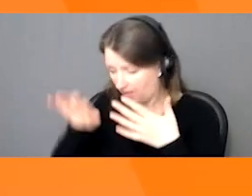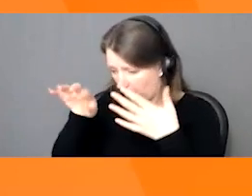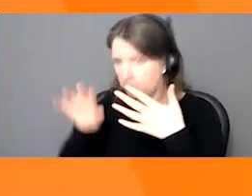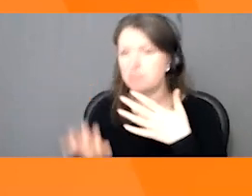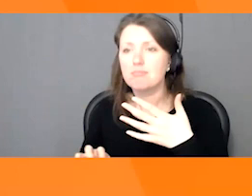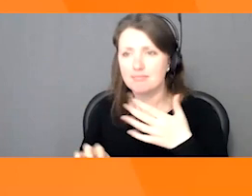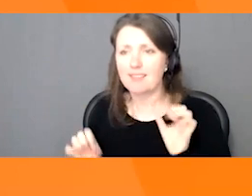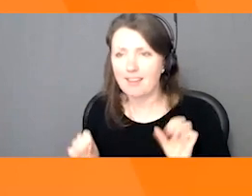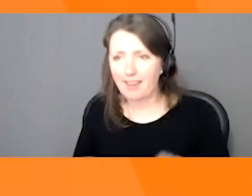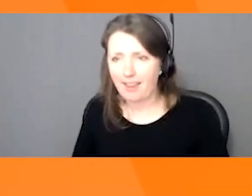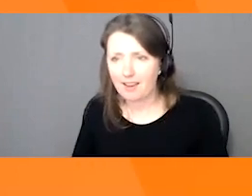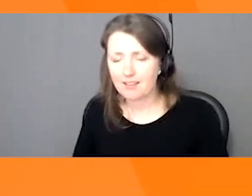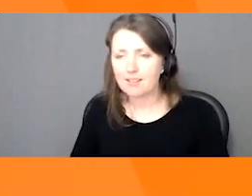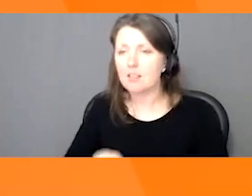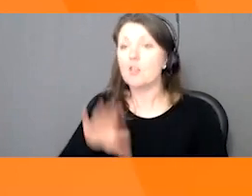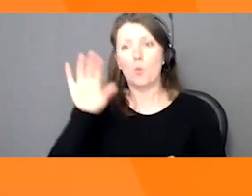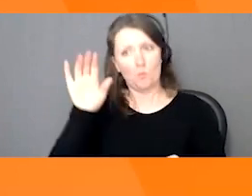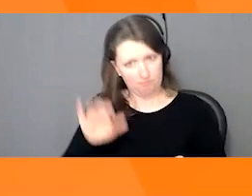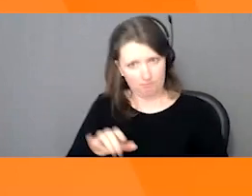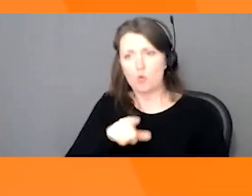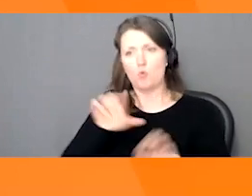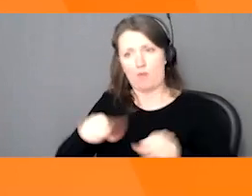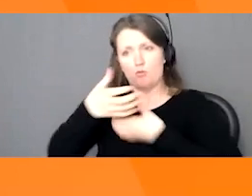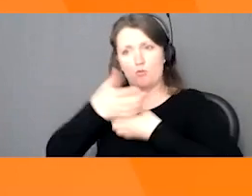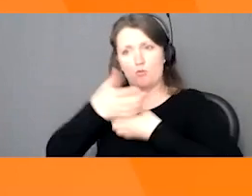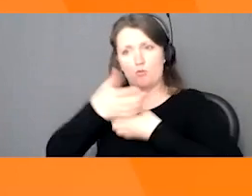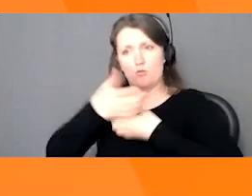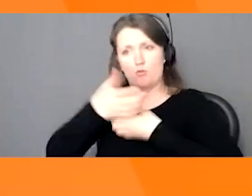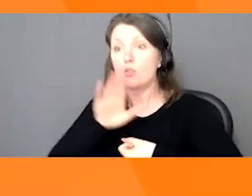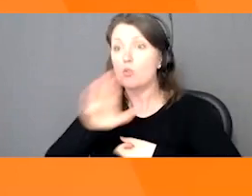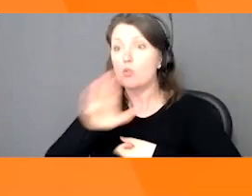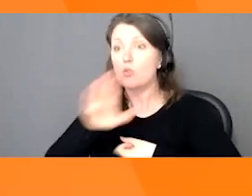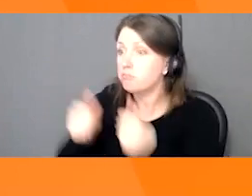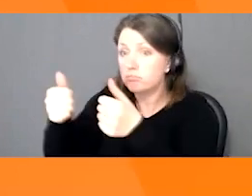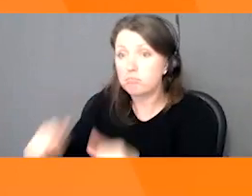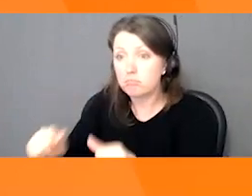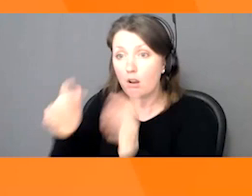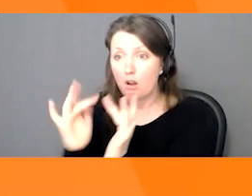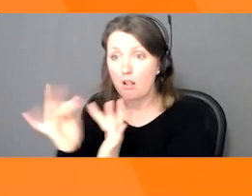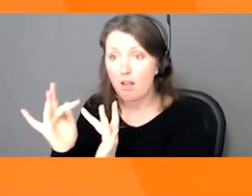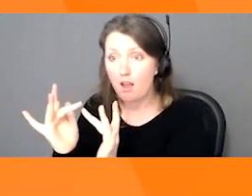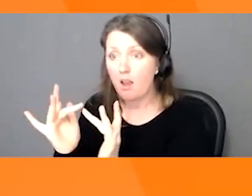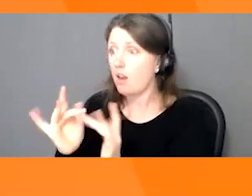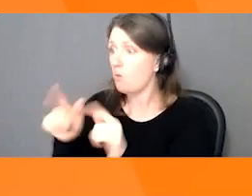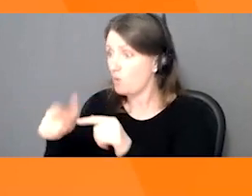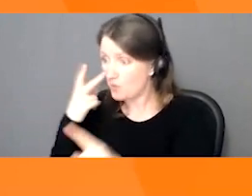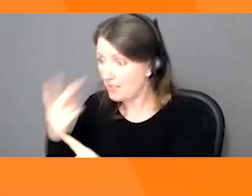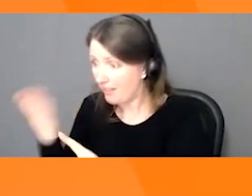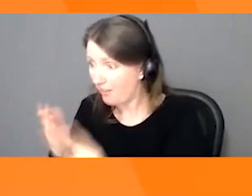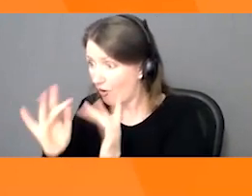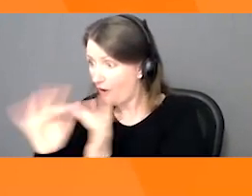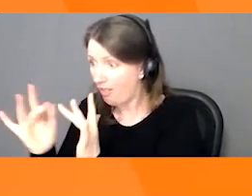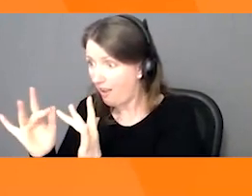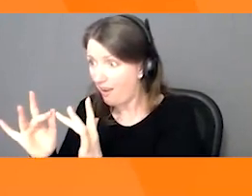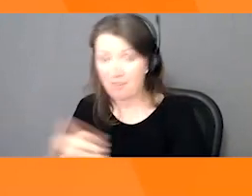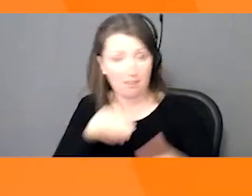will appear in the right consumer searches with the right information, making them as appealing online as they are in the store. The use